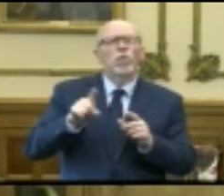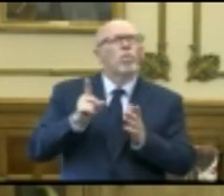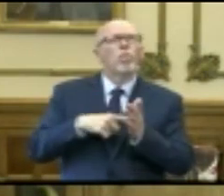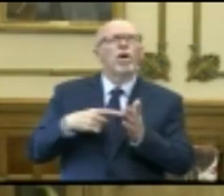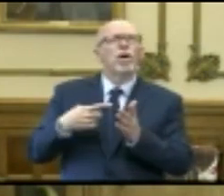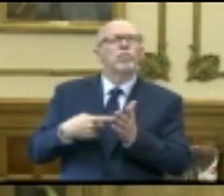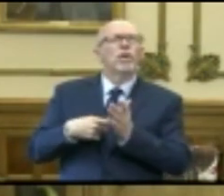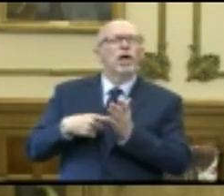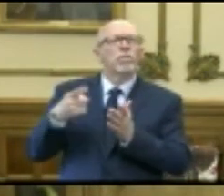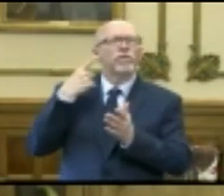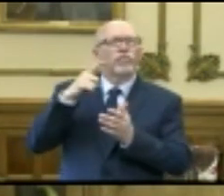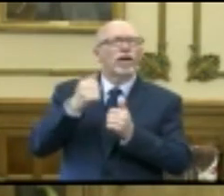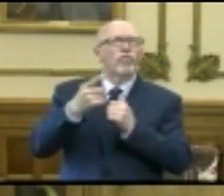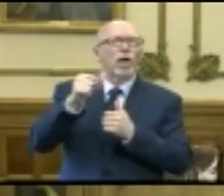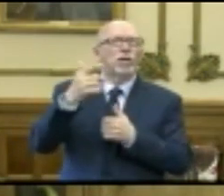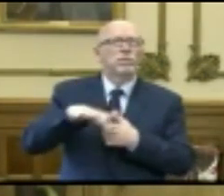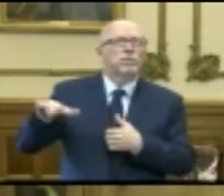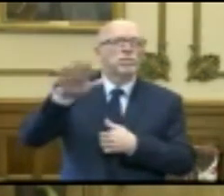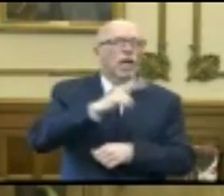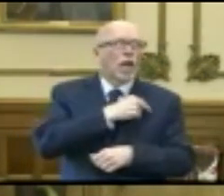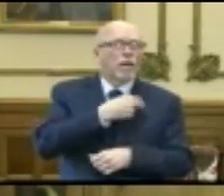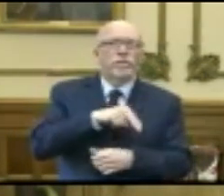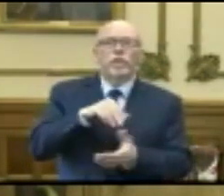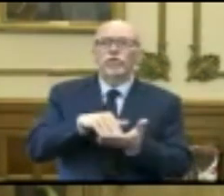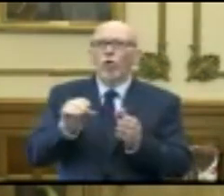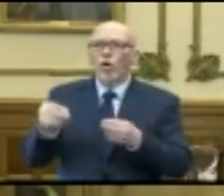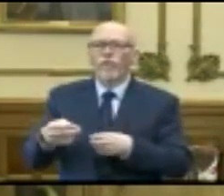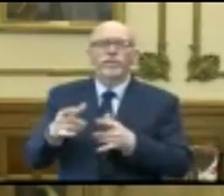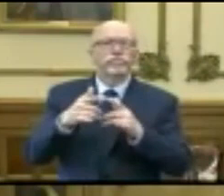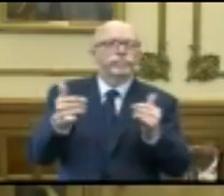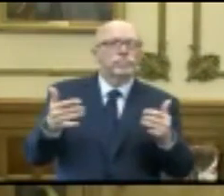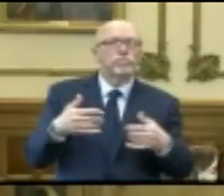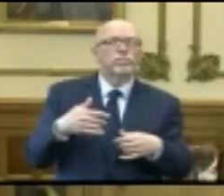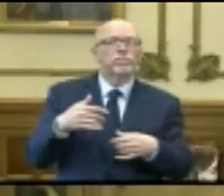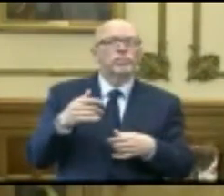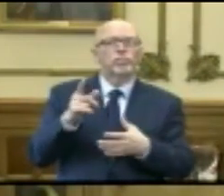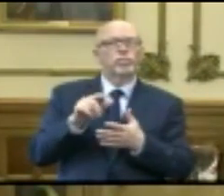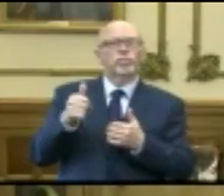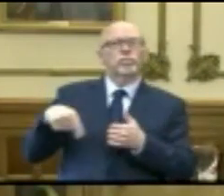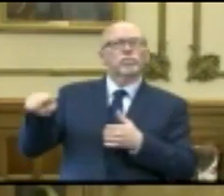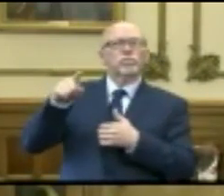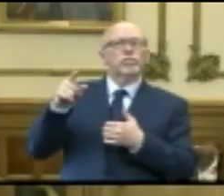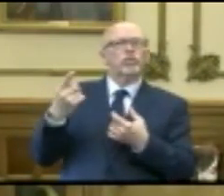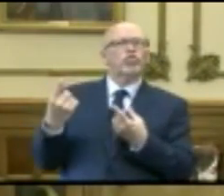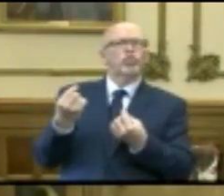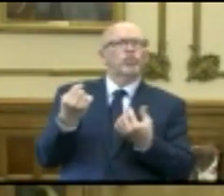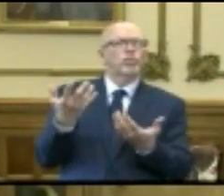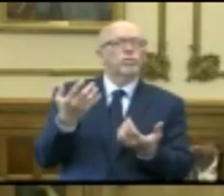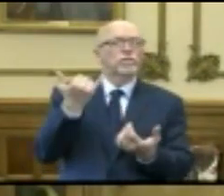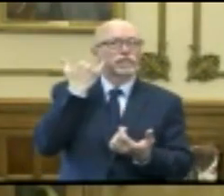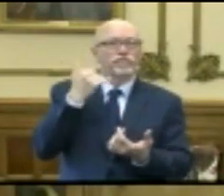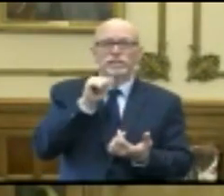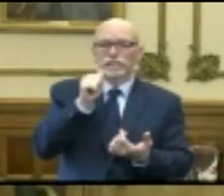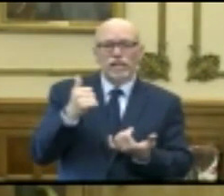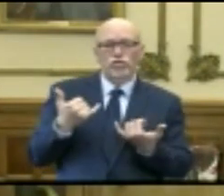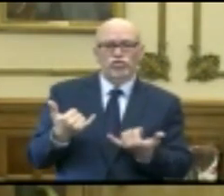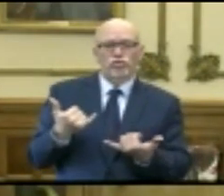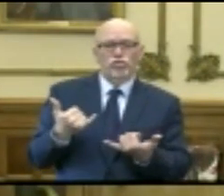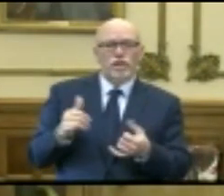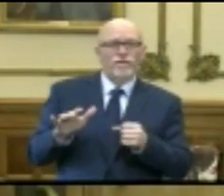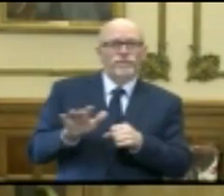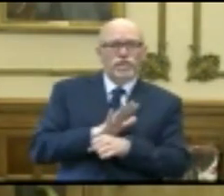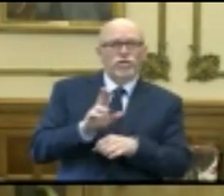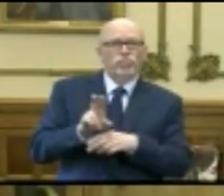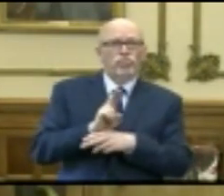for everyone else? Hospitals, doctor offices, etc. What are they operating under? And if we're not currently fully